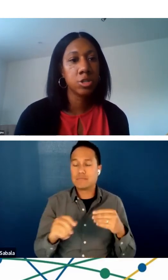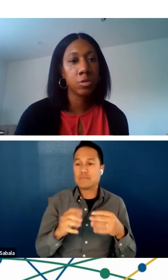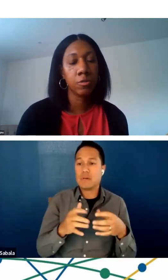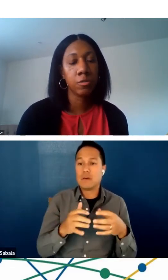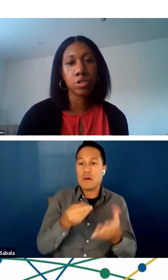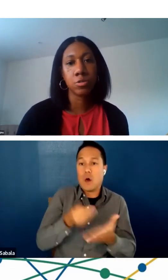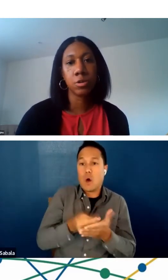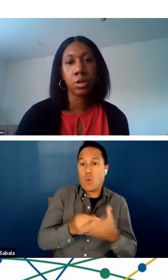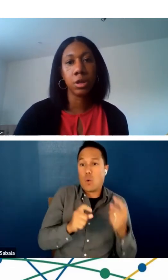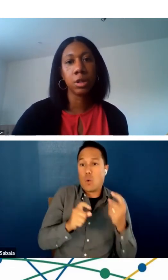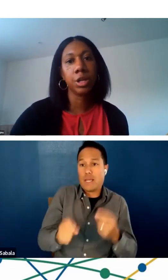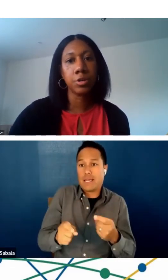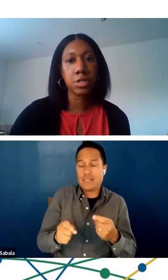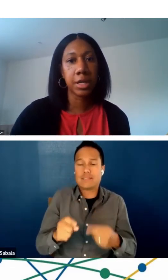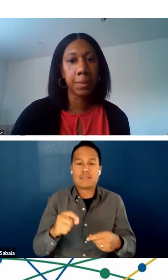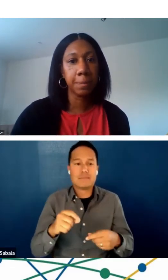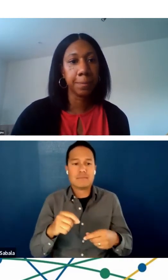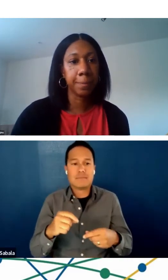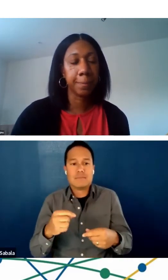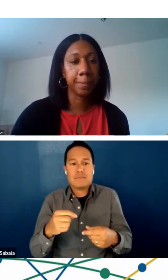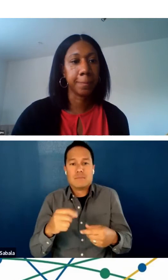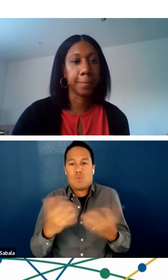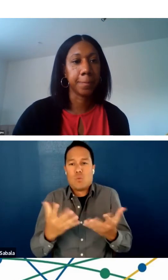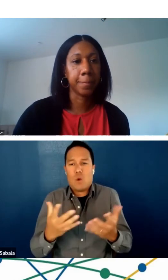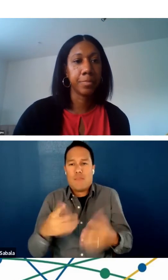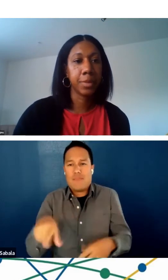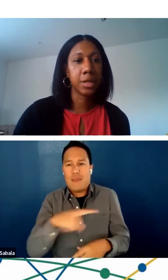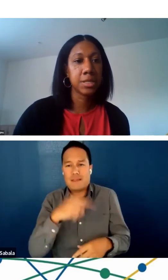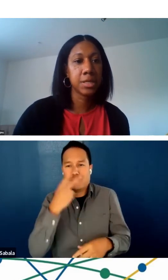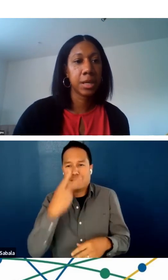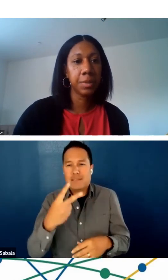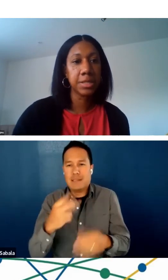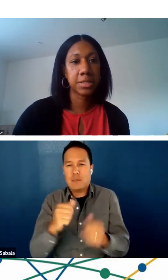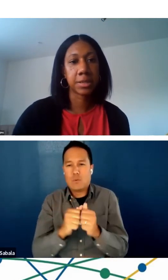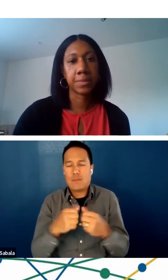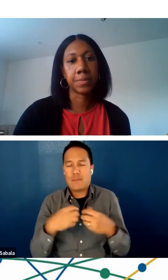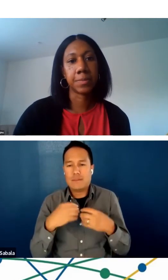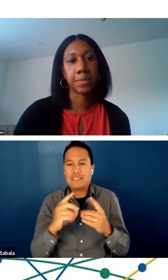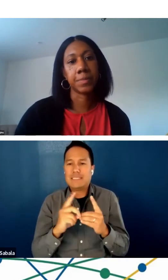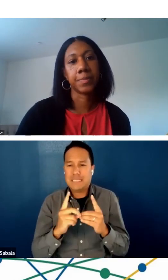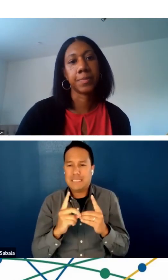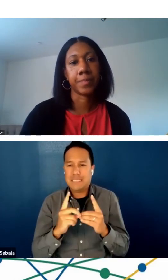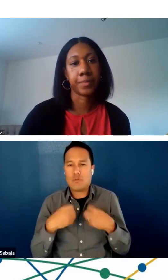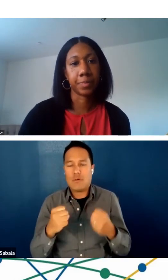digital or virtual literacy? Next slide, please.